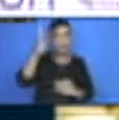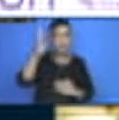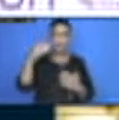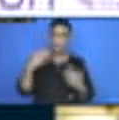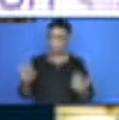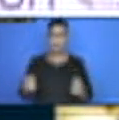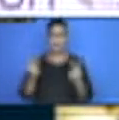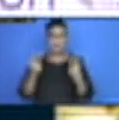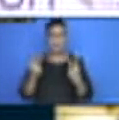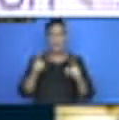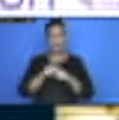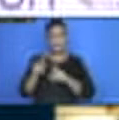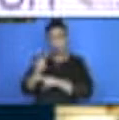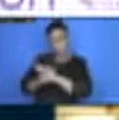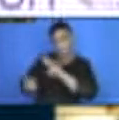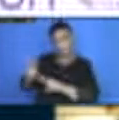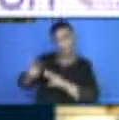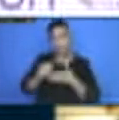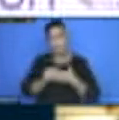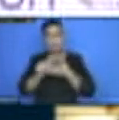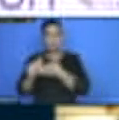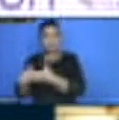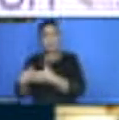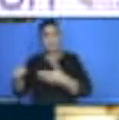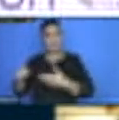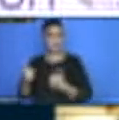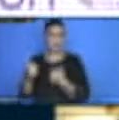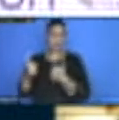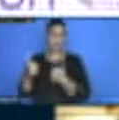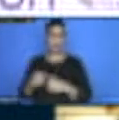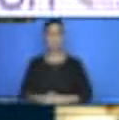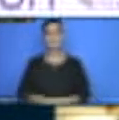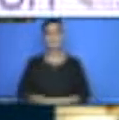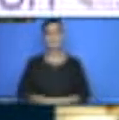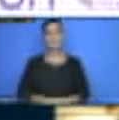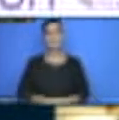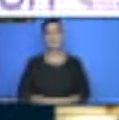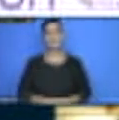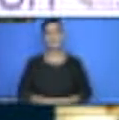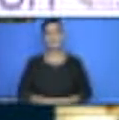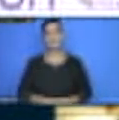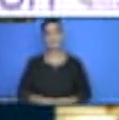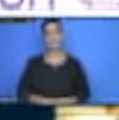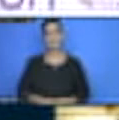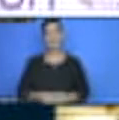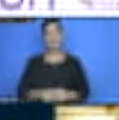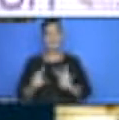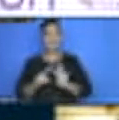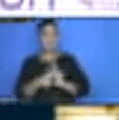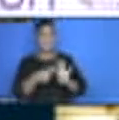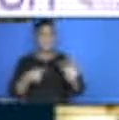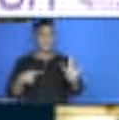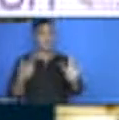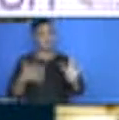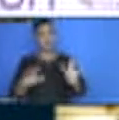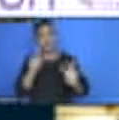So I think that's really, really good to hear that. So we've had the panel react to your questions and to